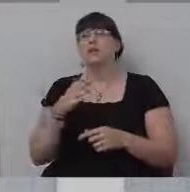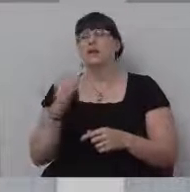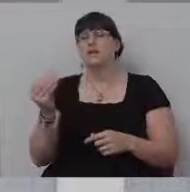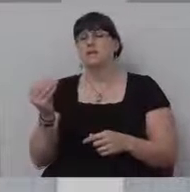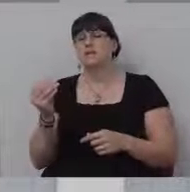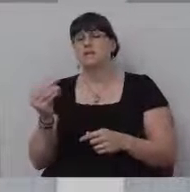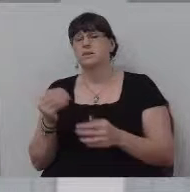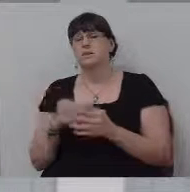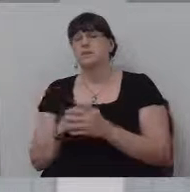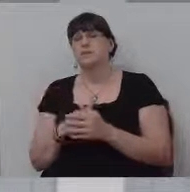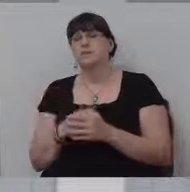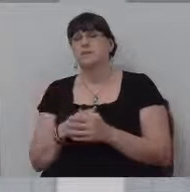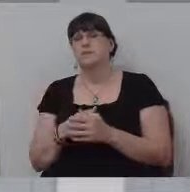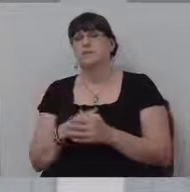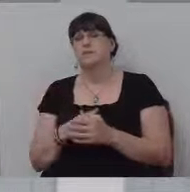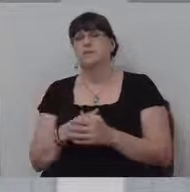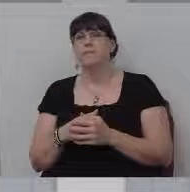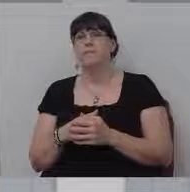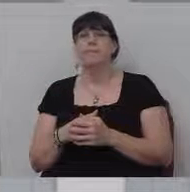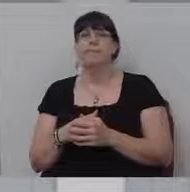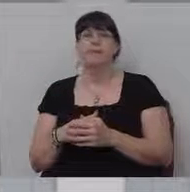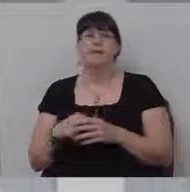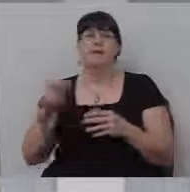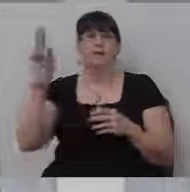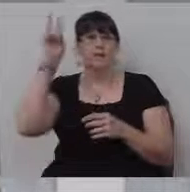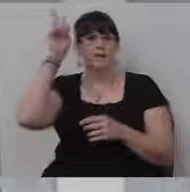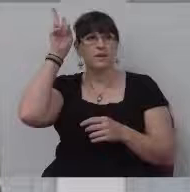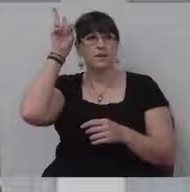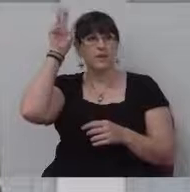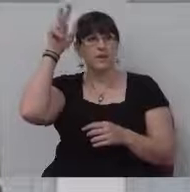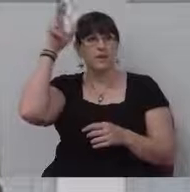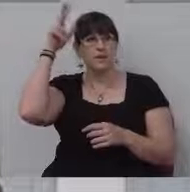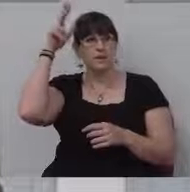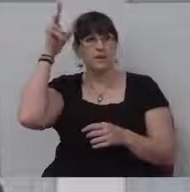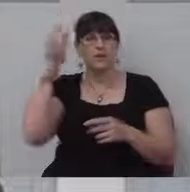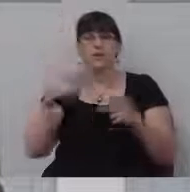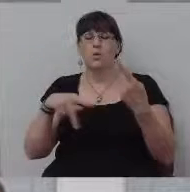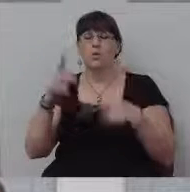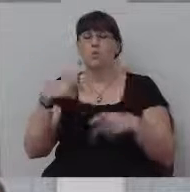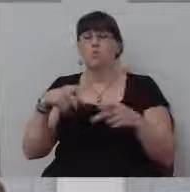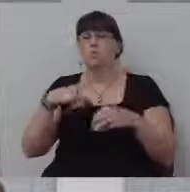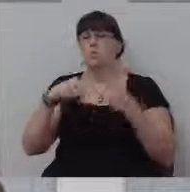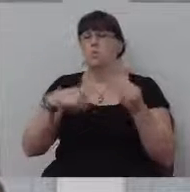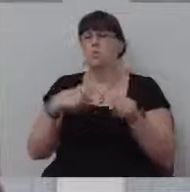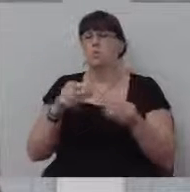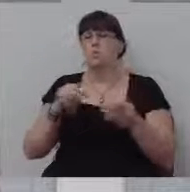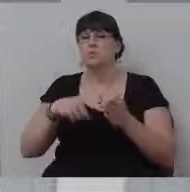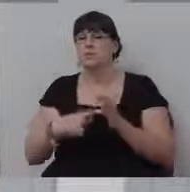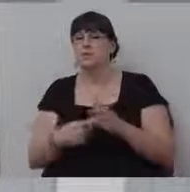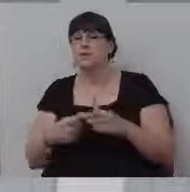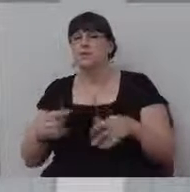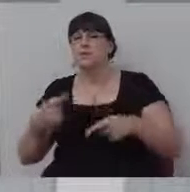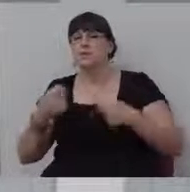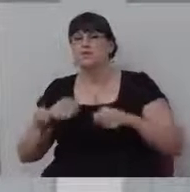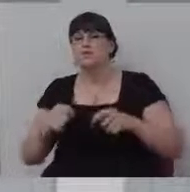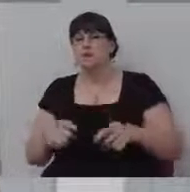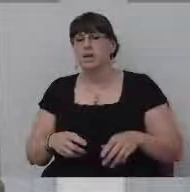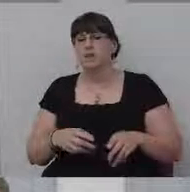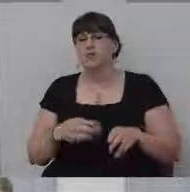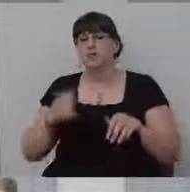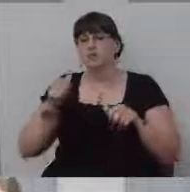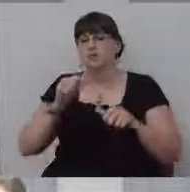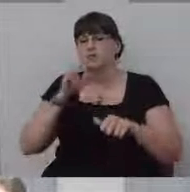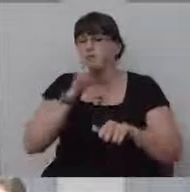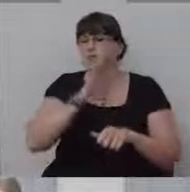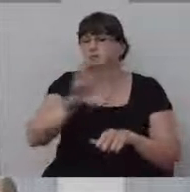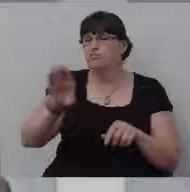um, the, the, the, the, the devil or the people around them who begin to try to attempt to push them off course,